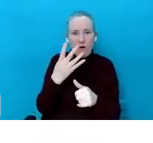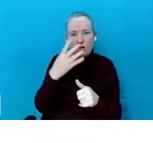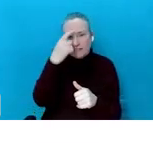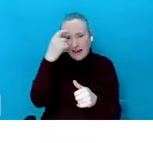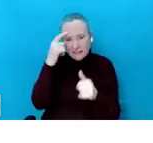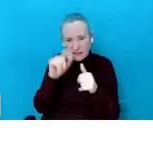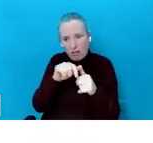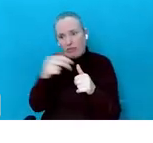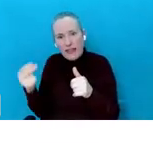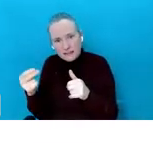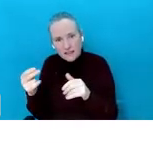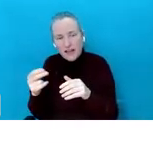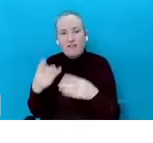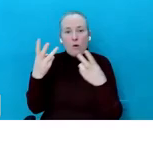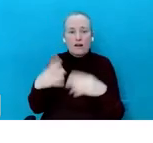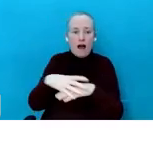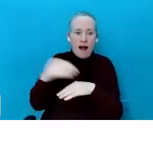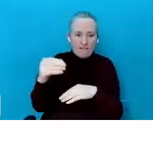off in Netflix, go into settings.